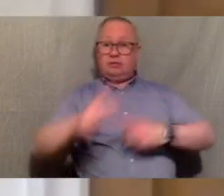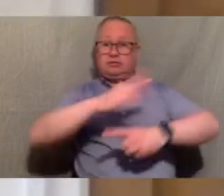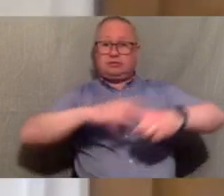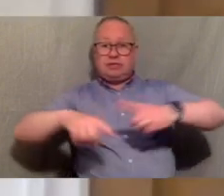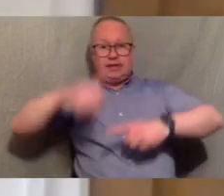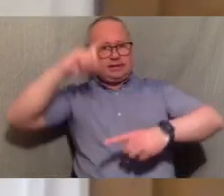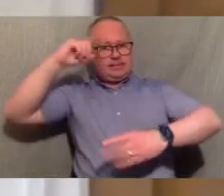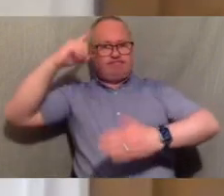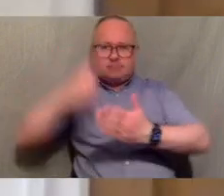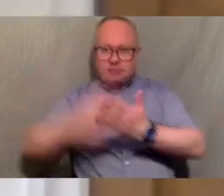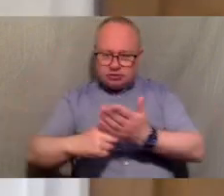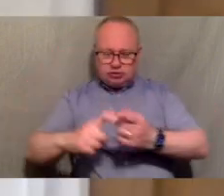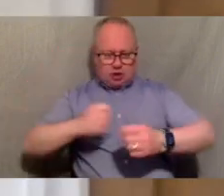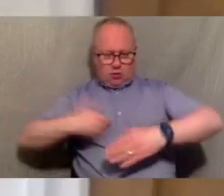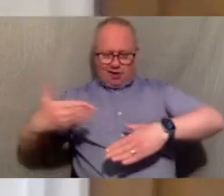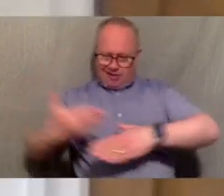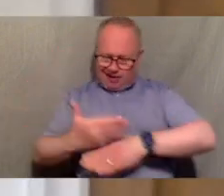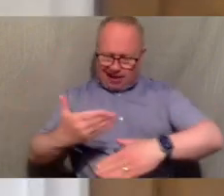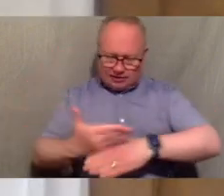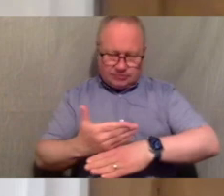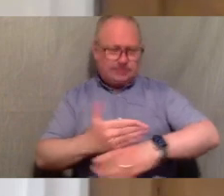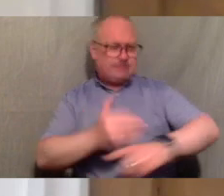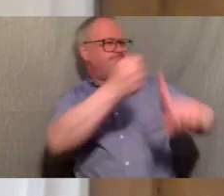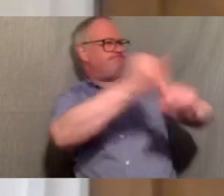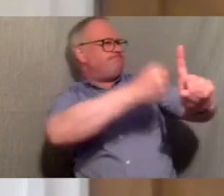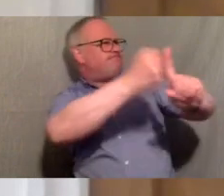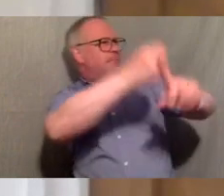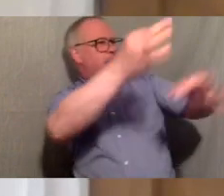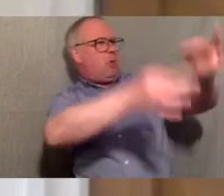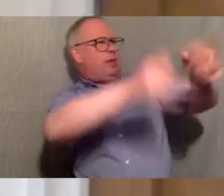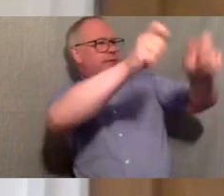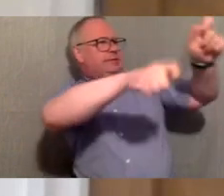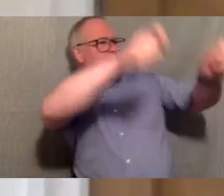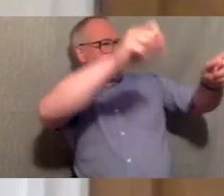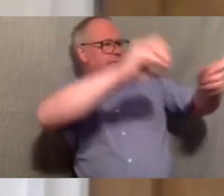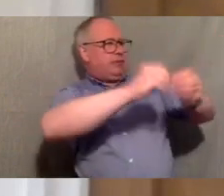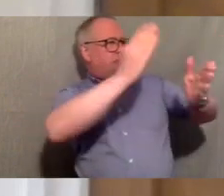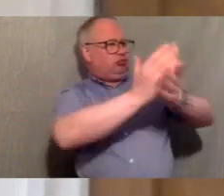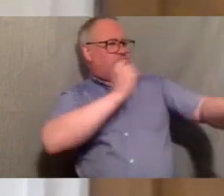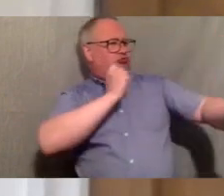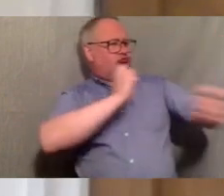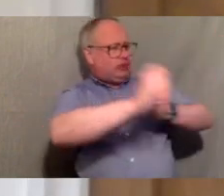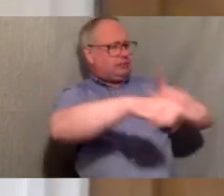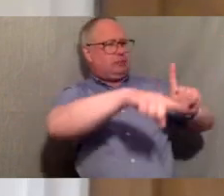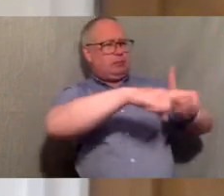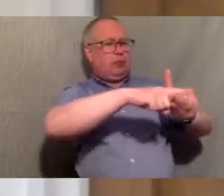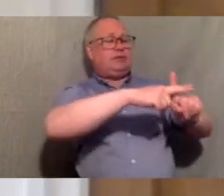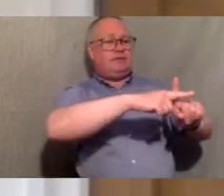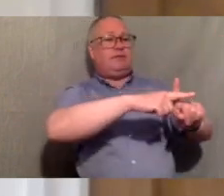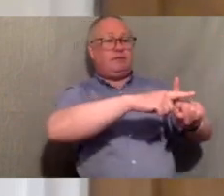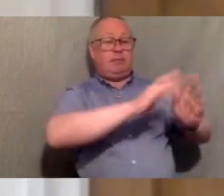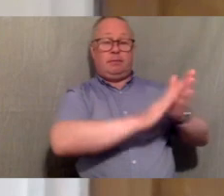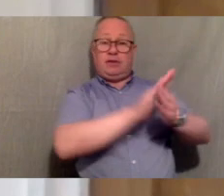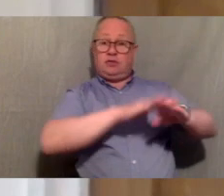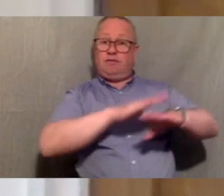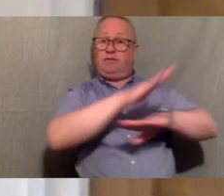as a society and the actions we take in our communities the pressure we put on politicians to ensure that that things change for the better will very likely